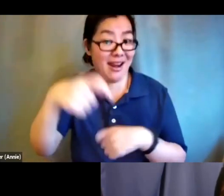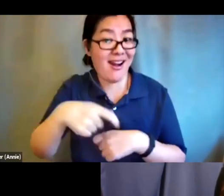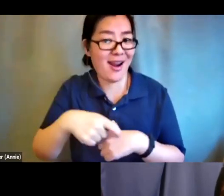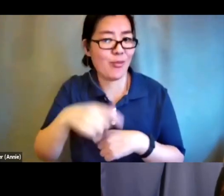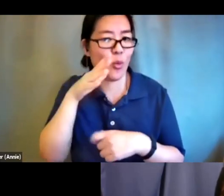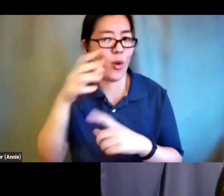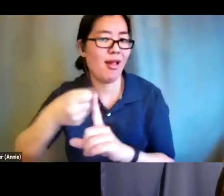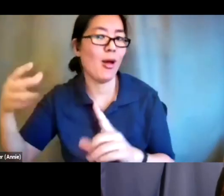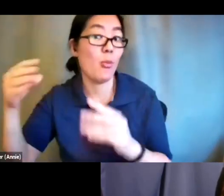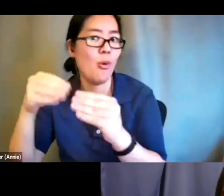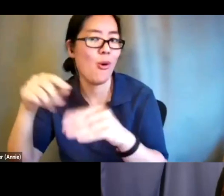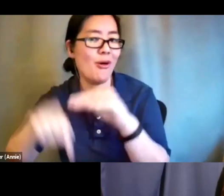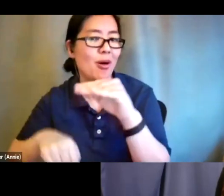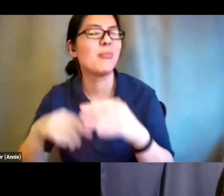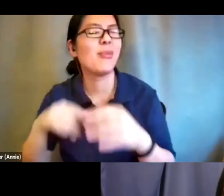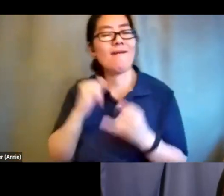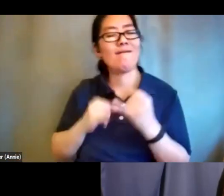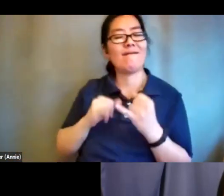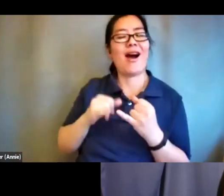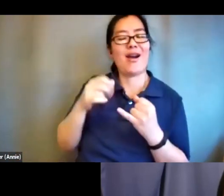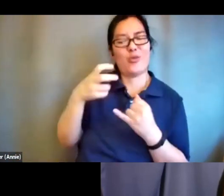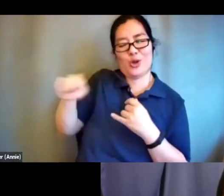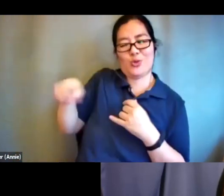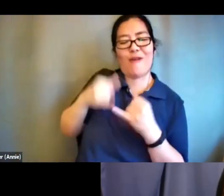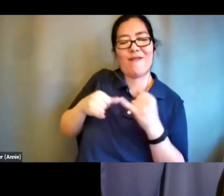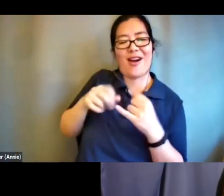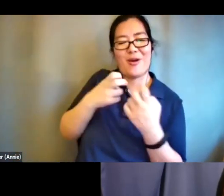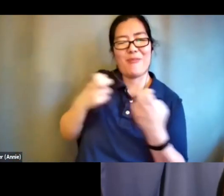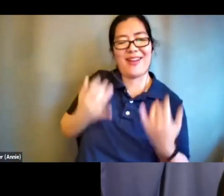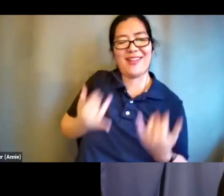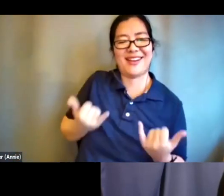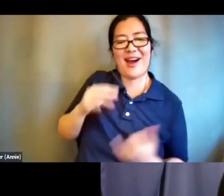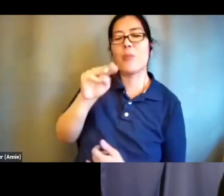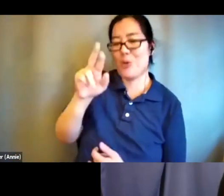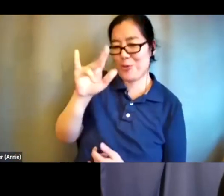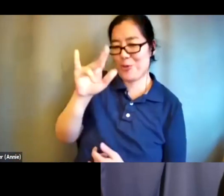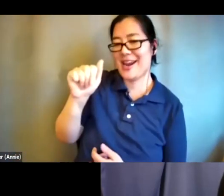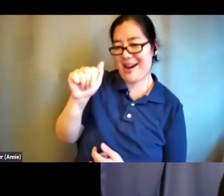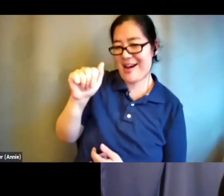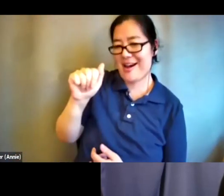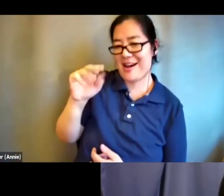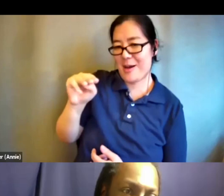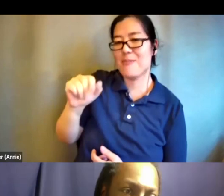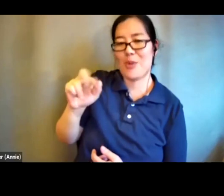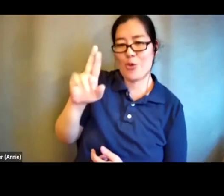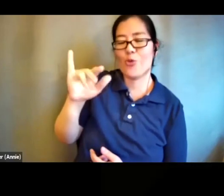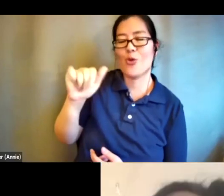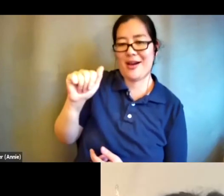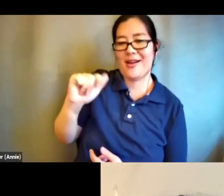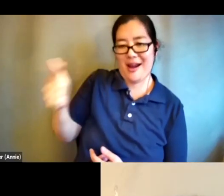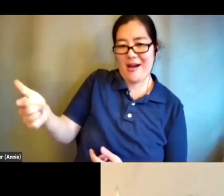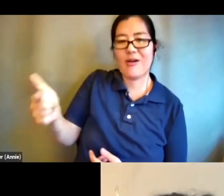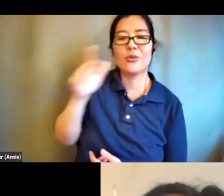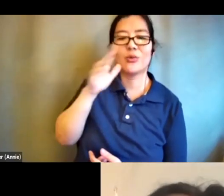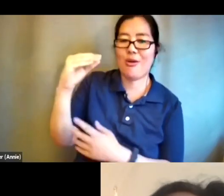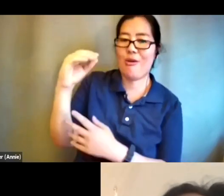our final panelist for today and maria i invite you to turn on your camera and